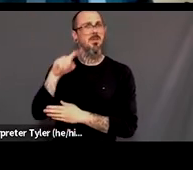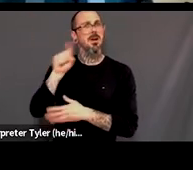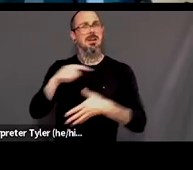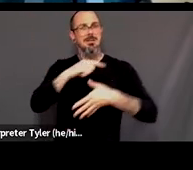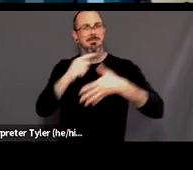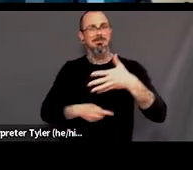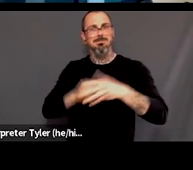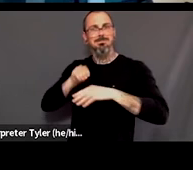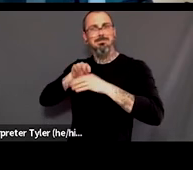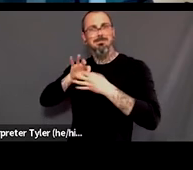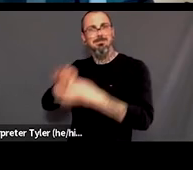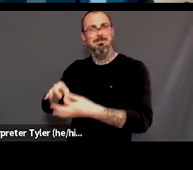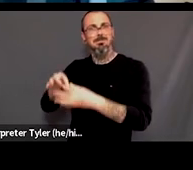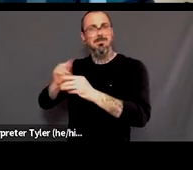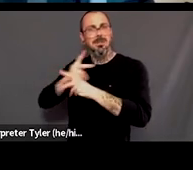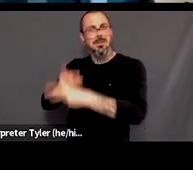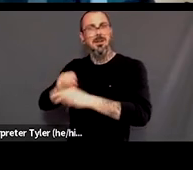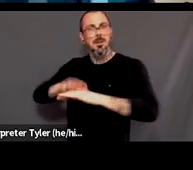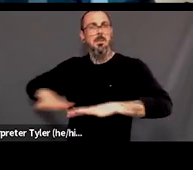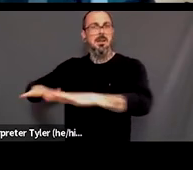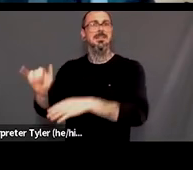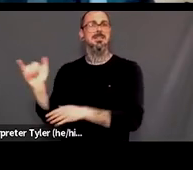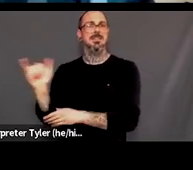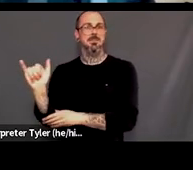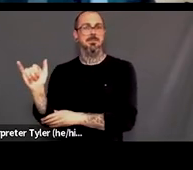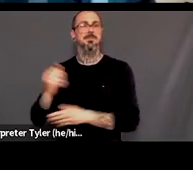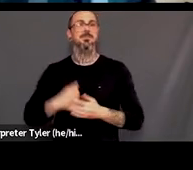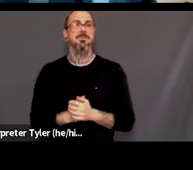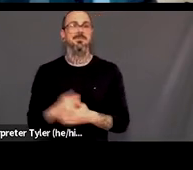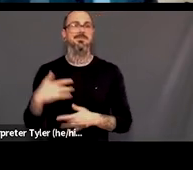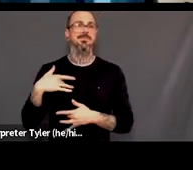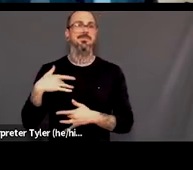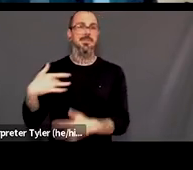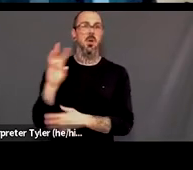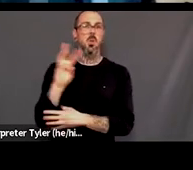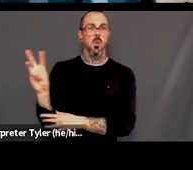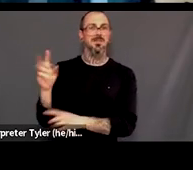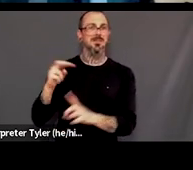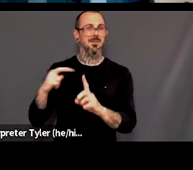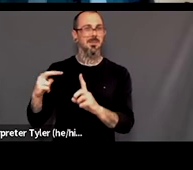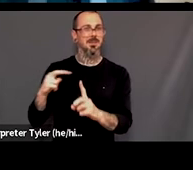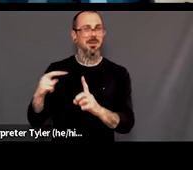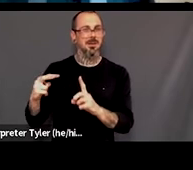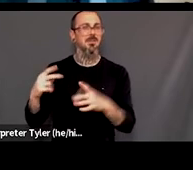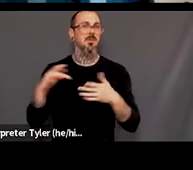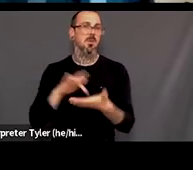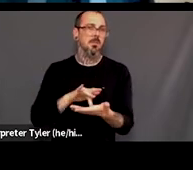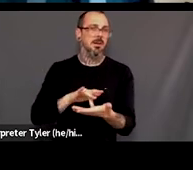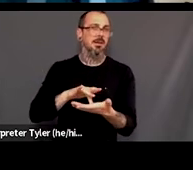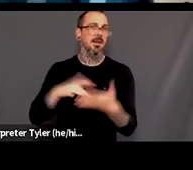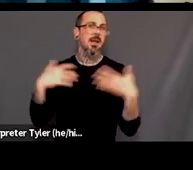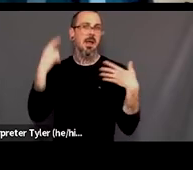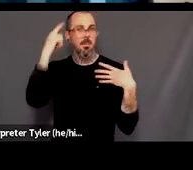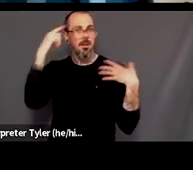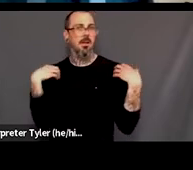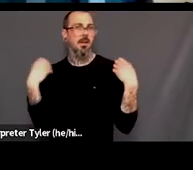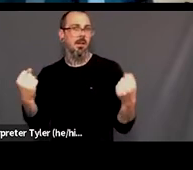um it does include western perspectives in uh medicine and mental wellness but it is not limited to